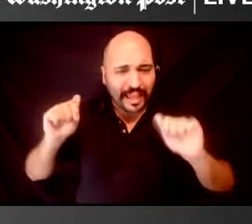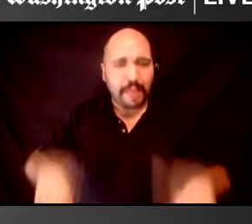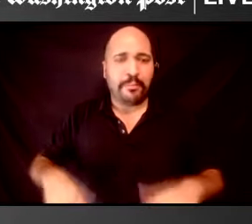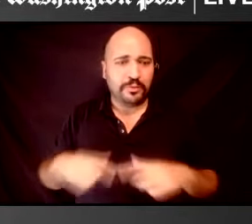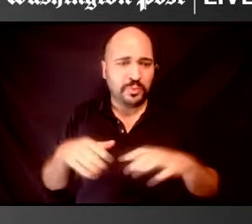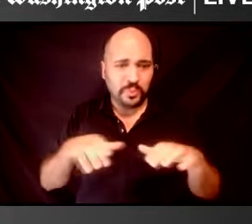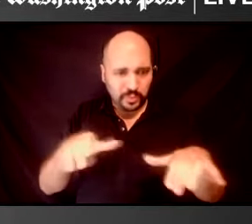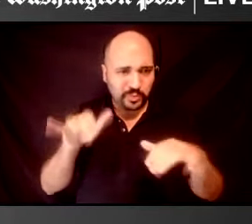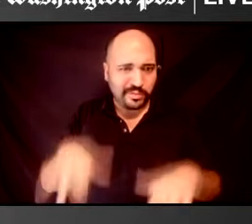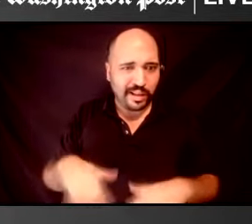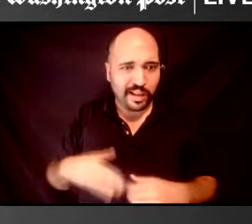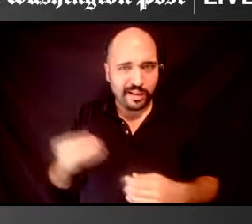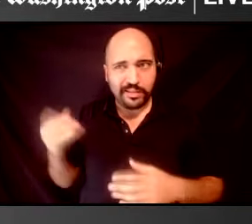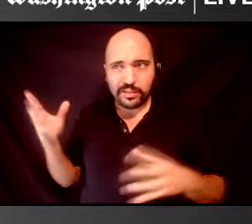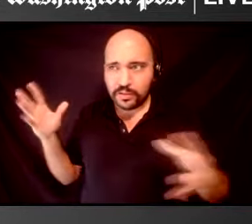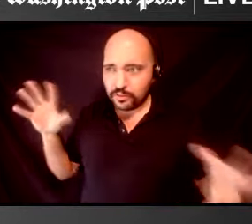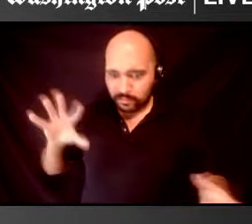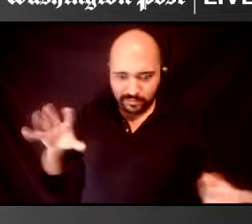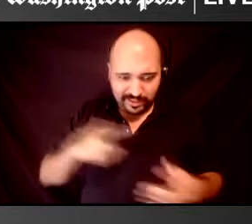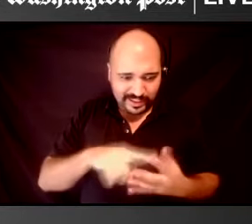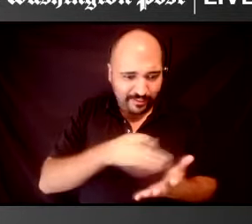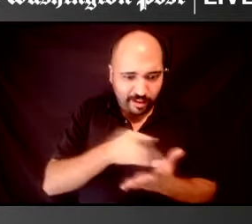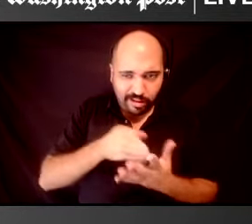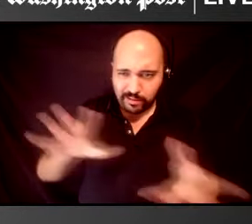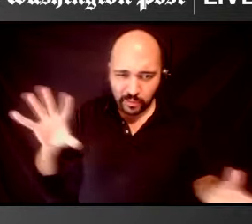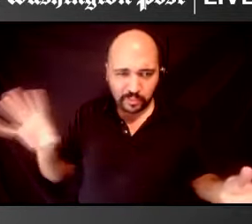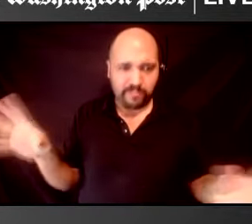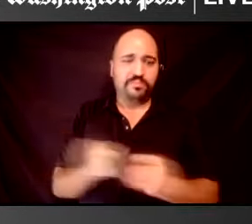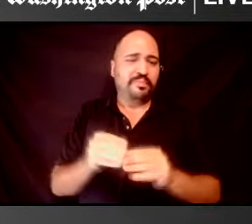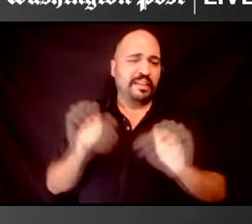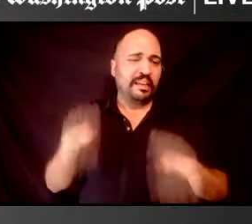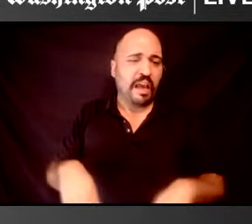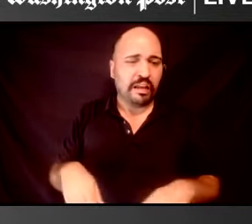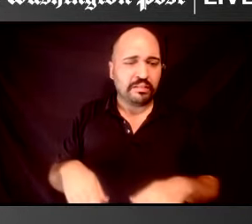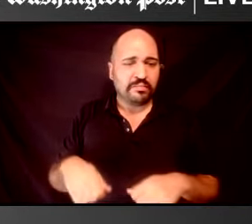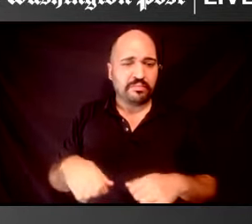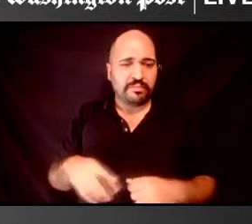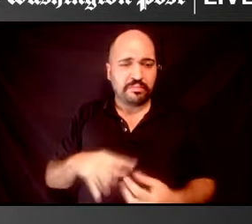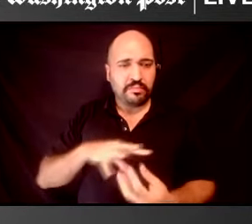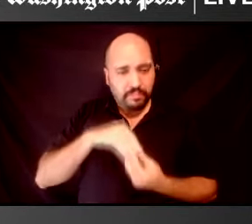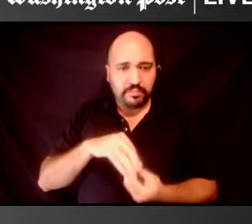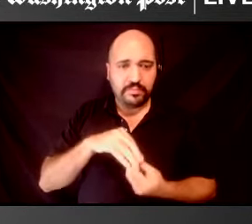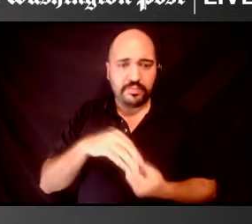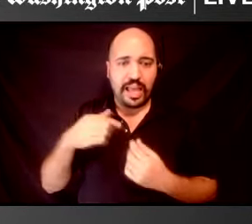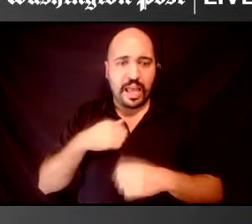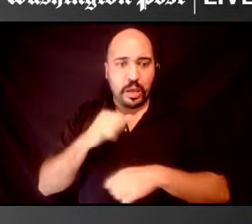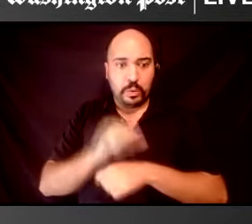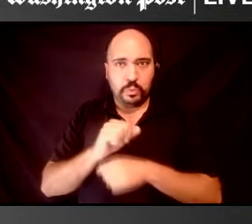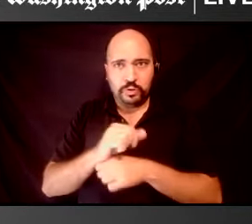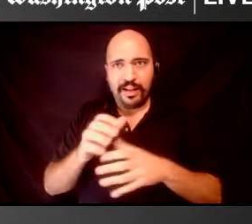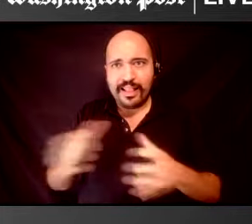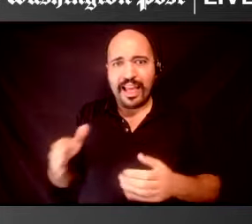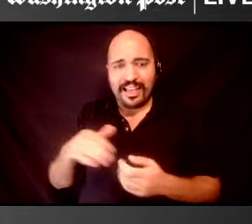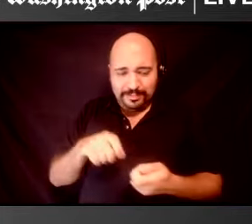and bringing that together. You know, I, I work a lot on specifically my communities because I feel like